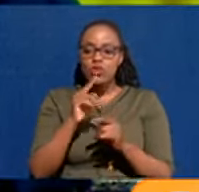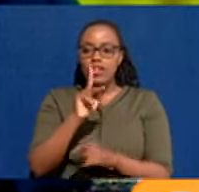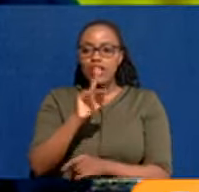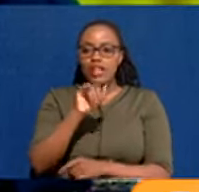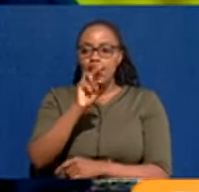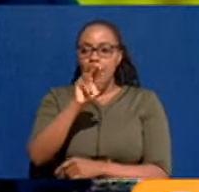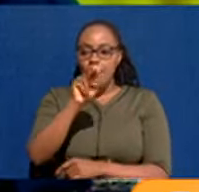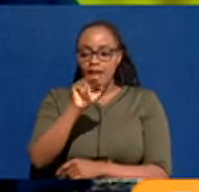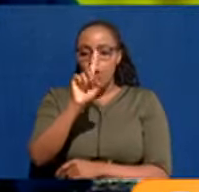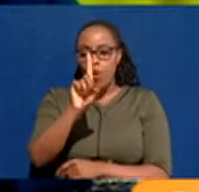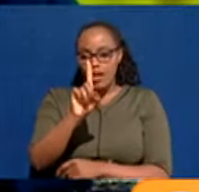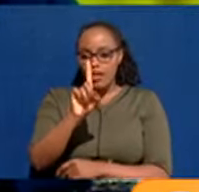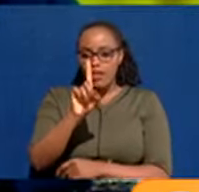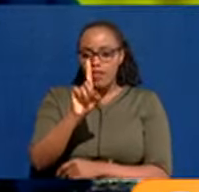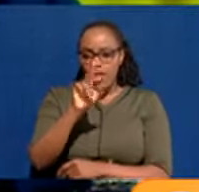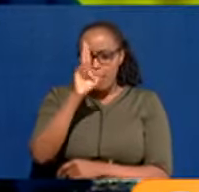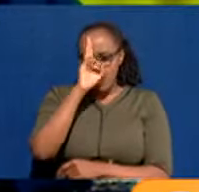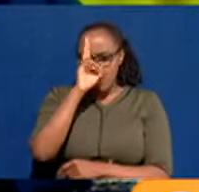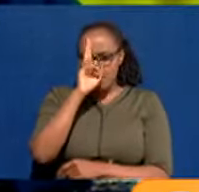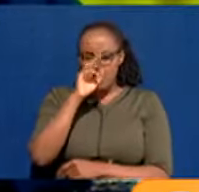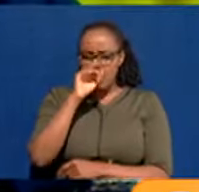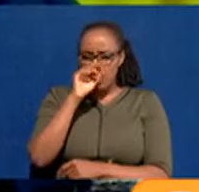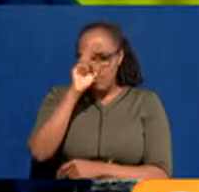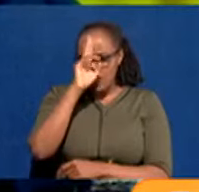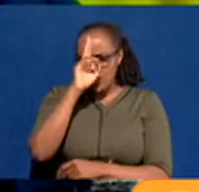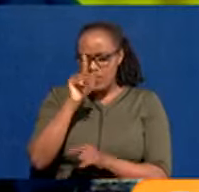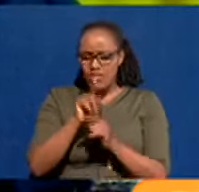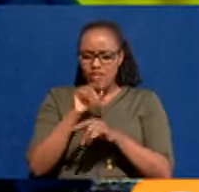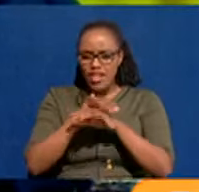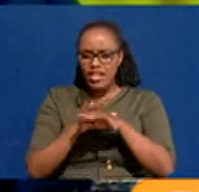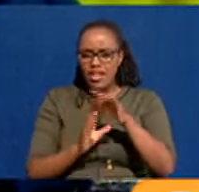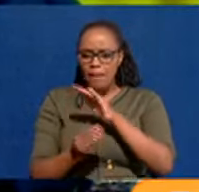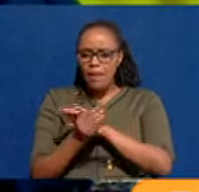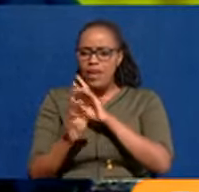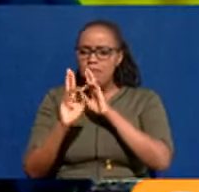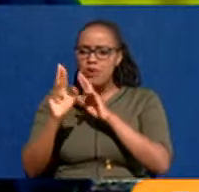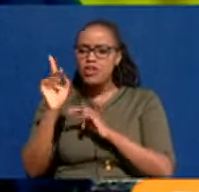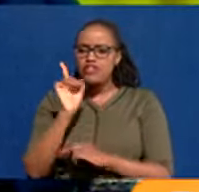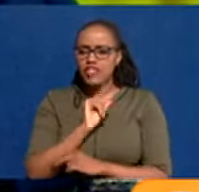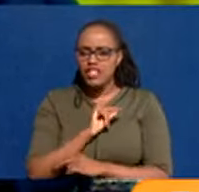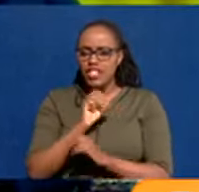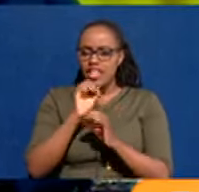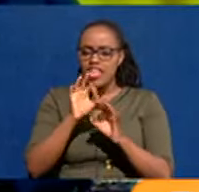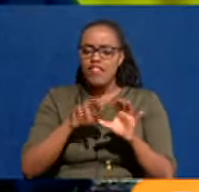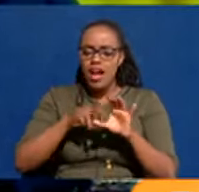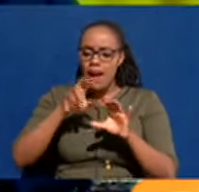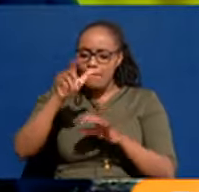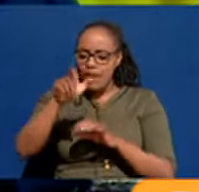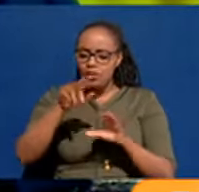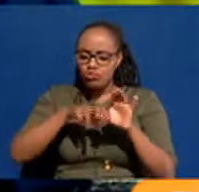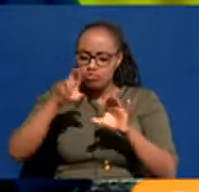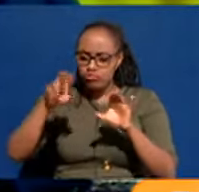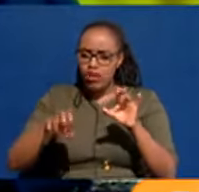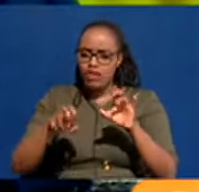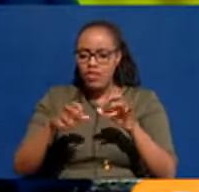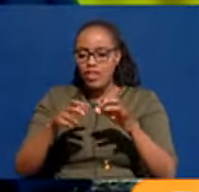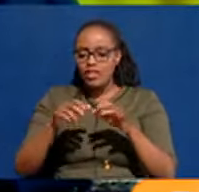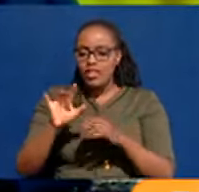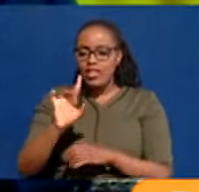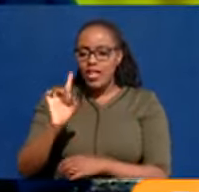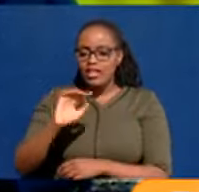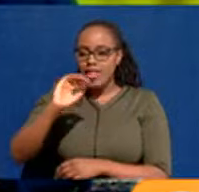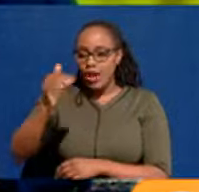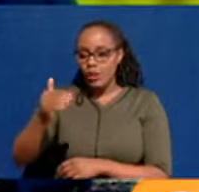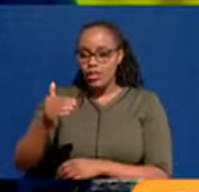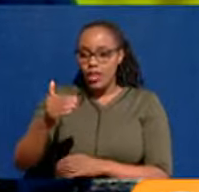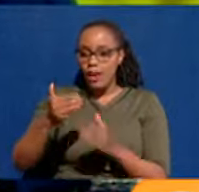of one of our officers actually soliciting for a bribe and they were recorded. You know, if you drop somebody in town, you